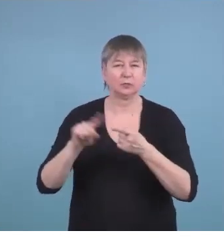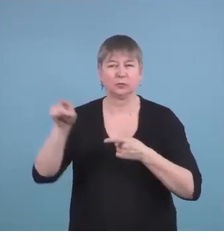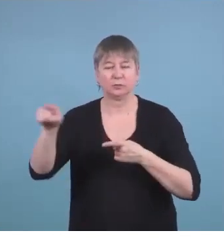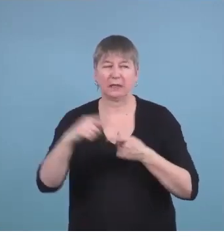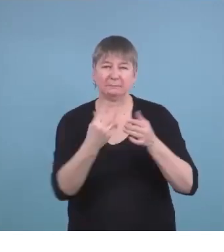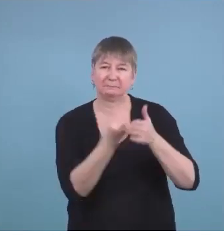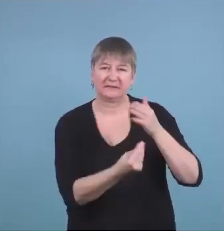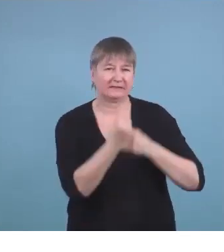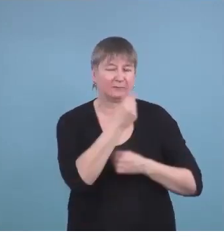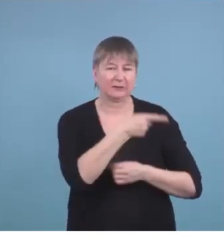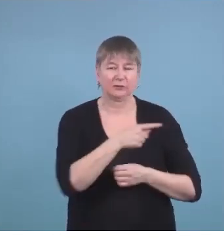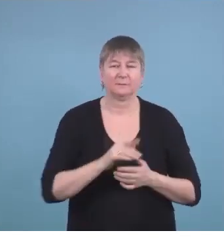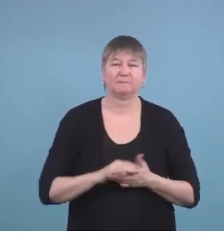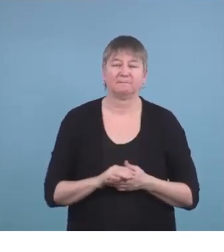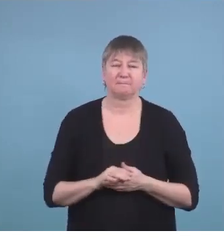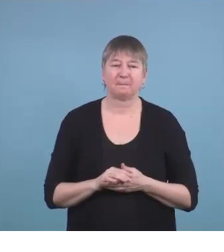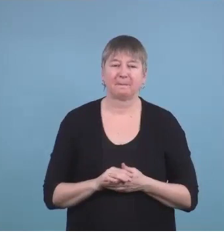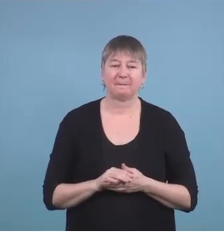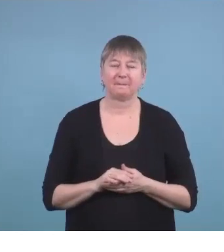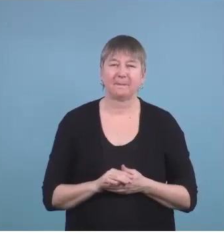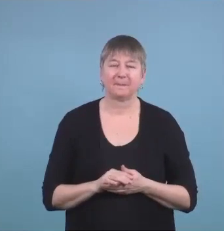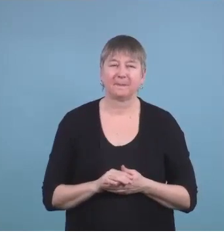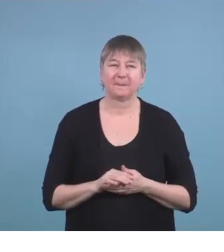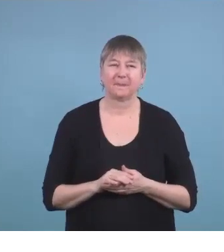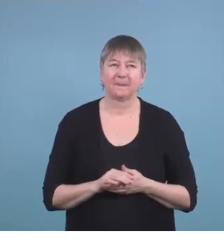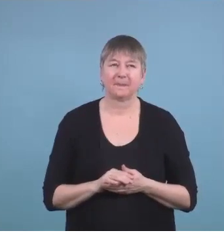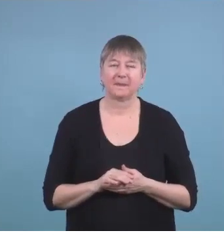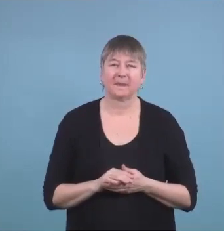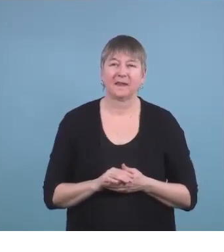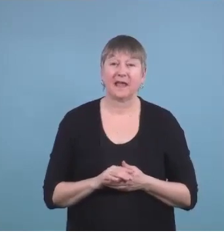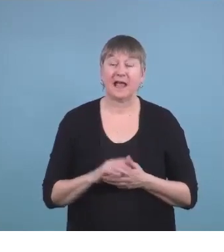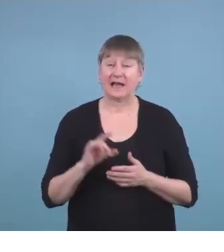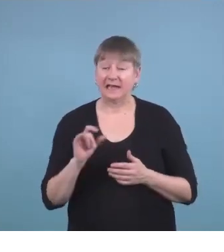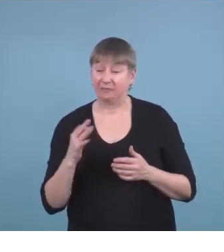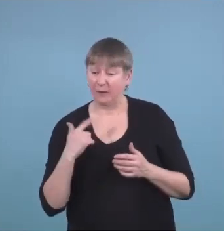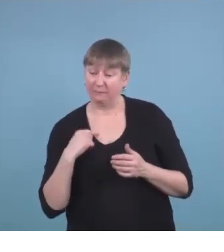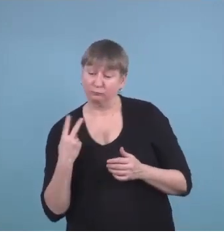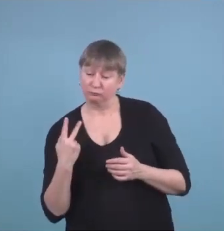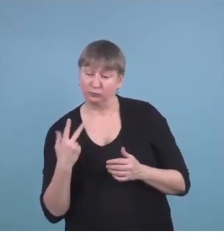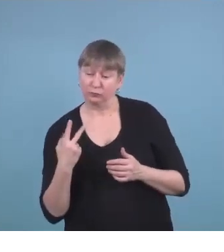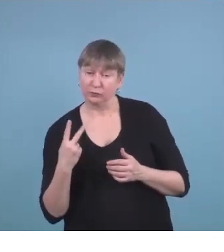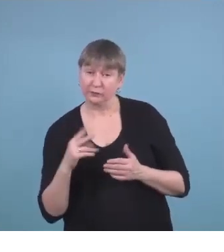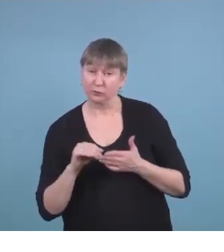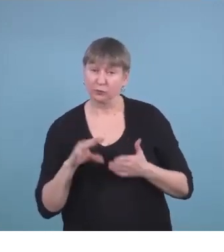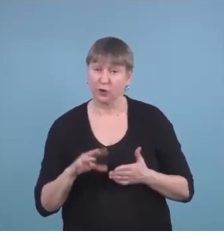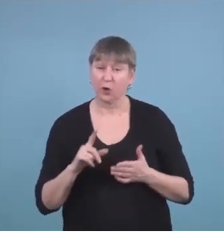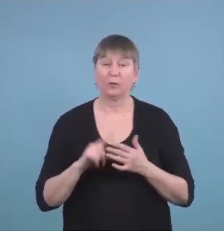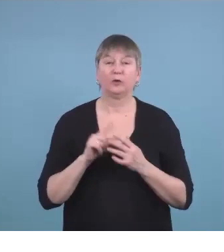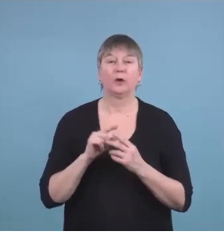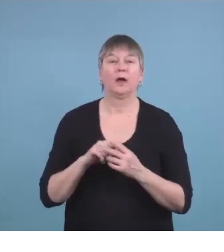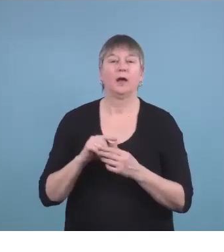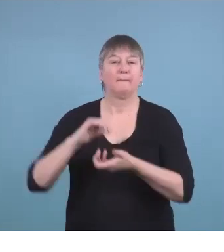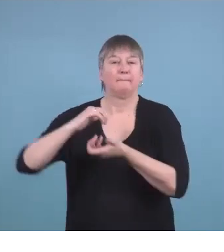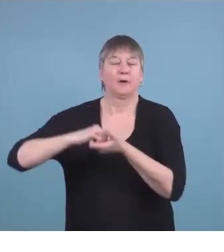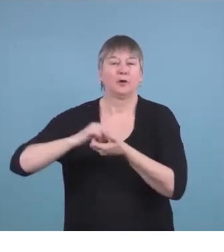if we had a couple students then we could partner with for us it was the senior citizens